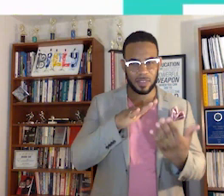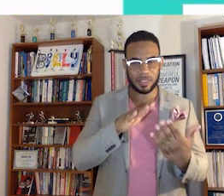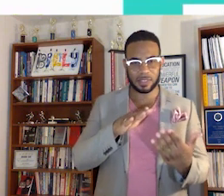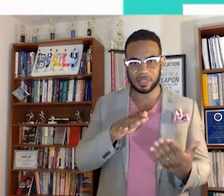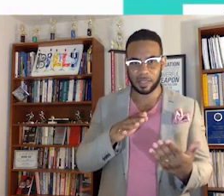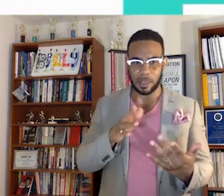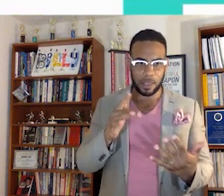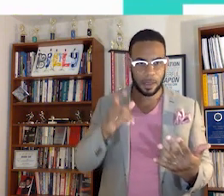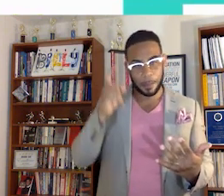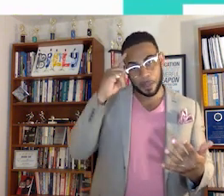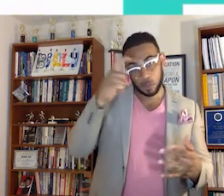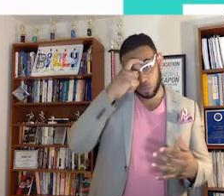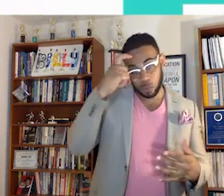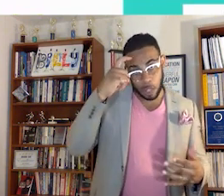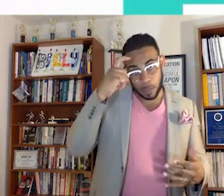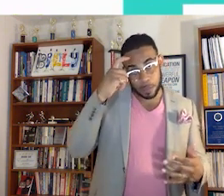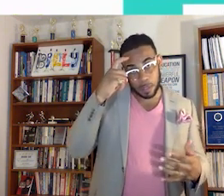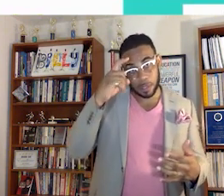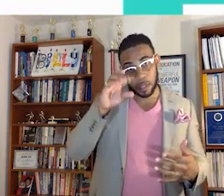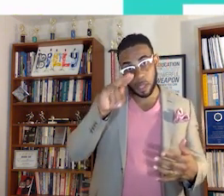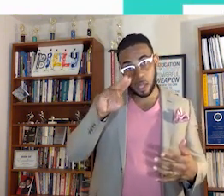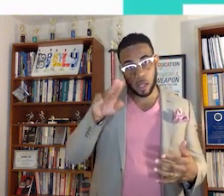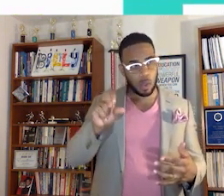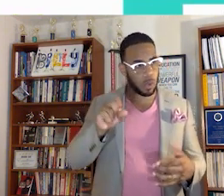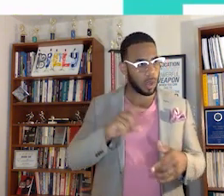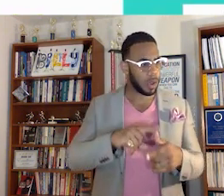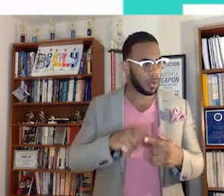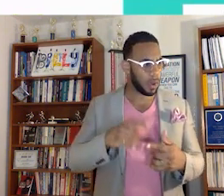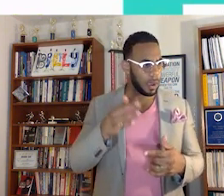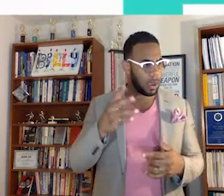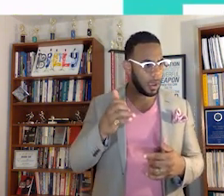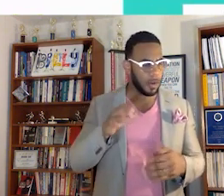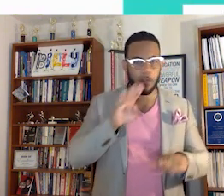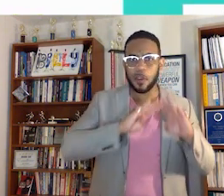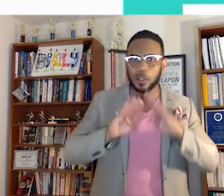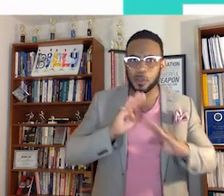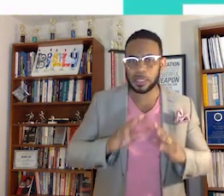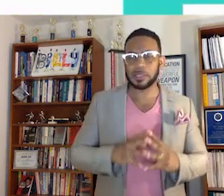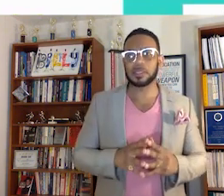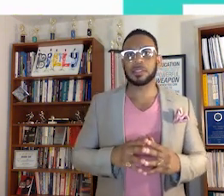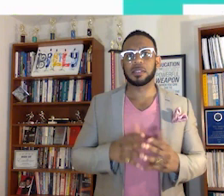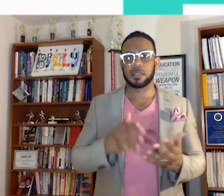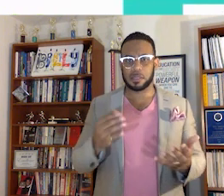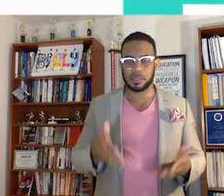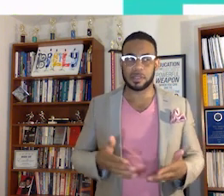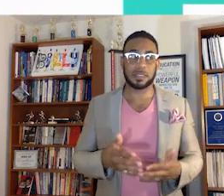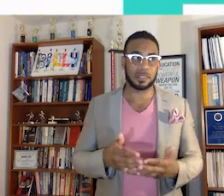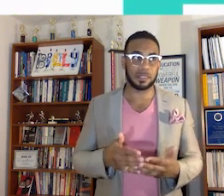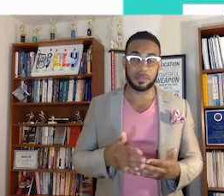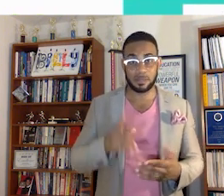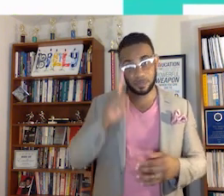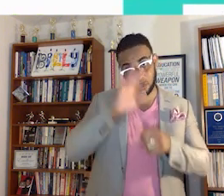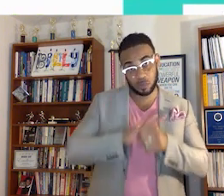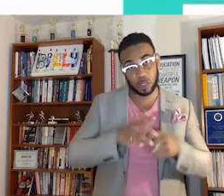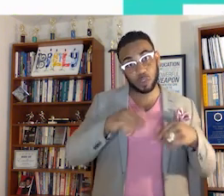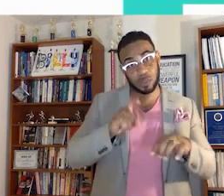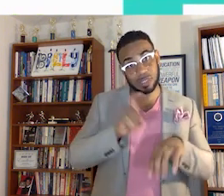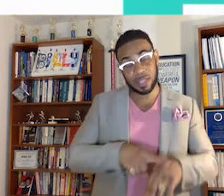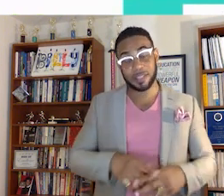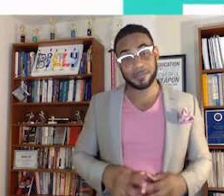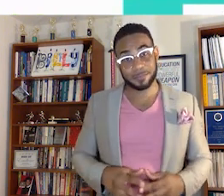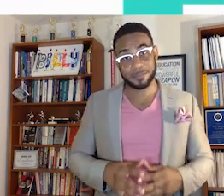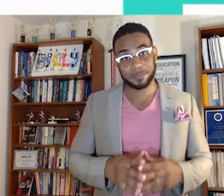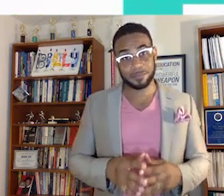mental trauma and illness or frustration and distress during this time.